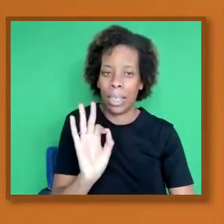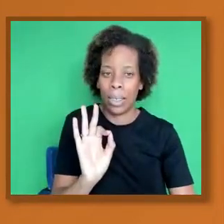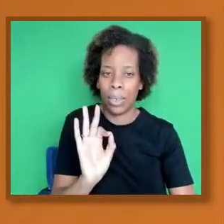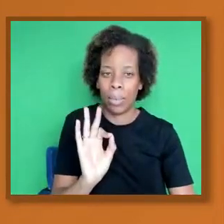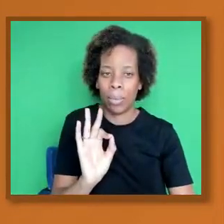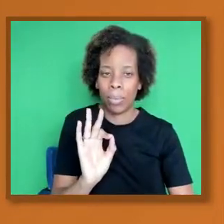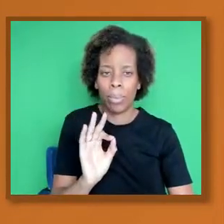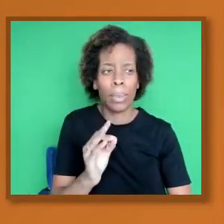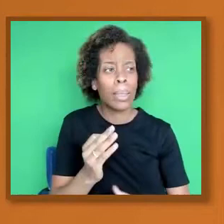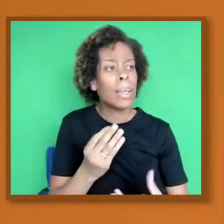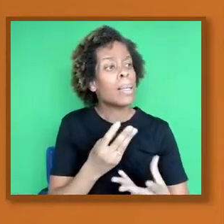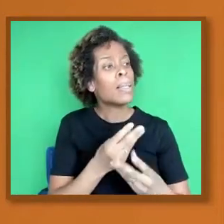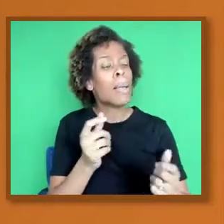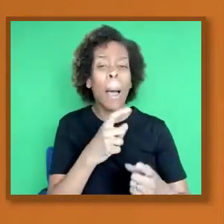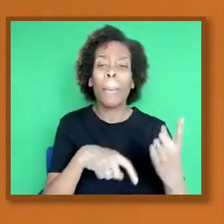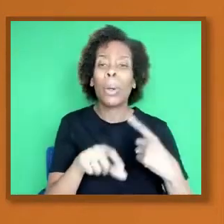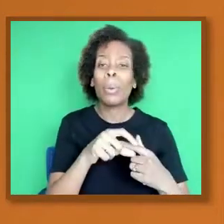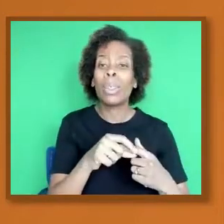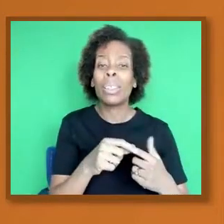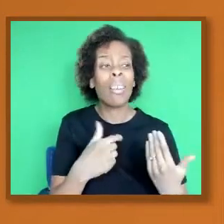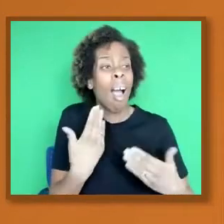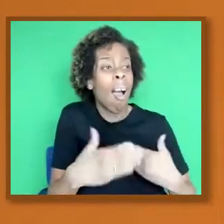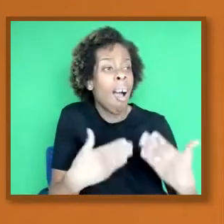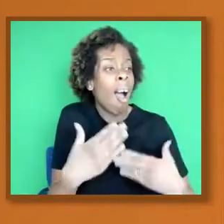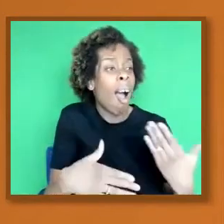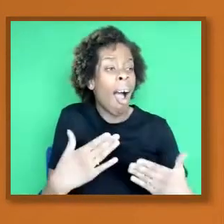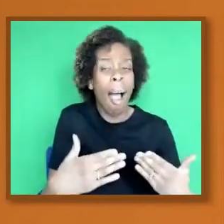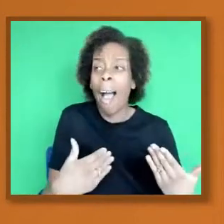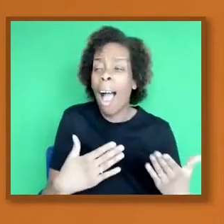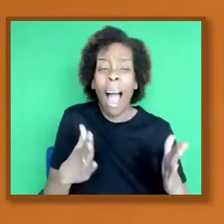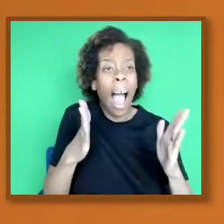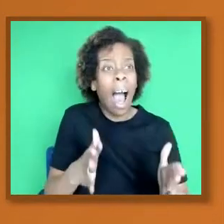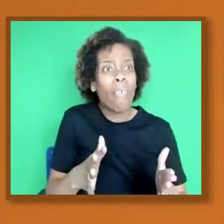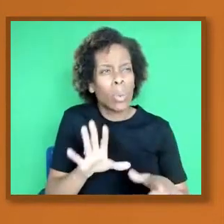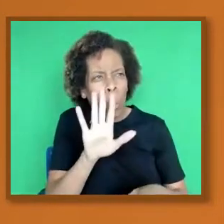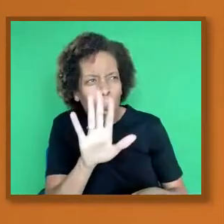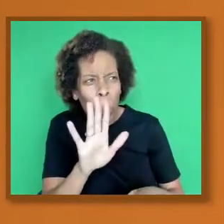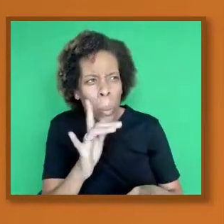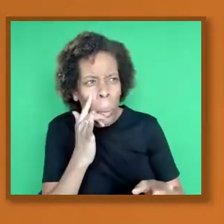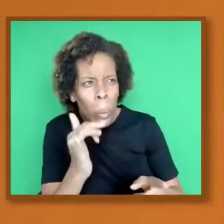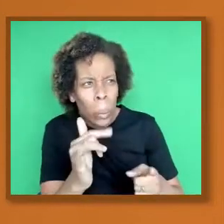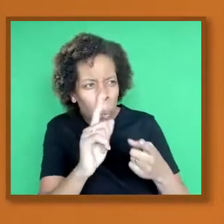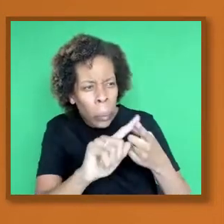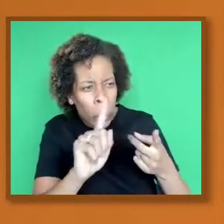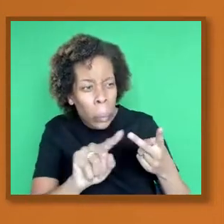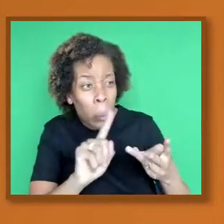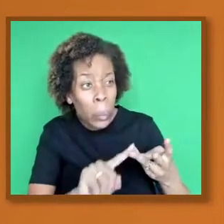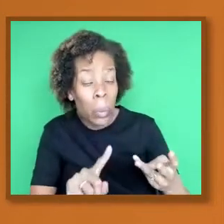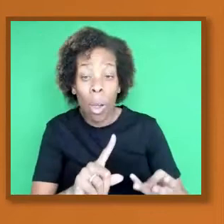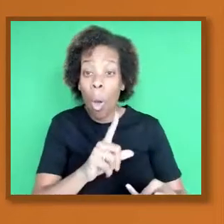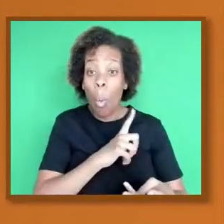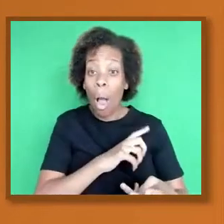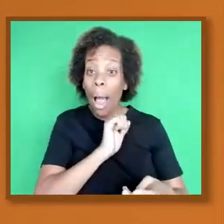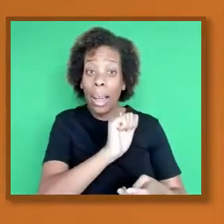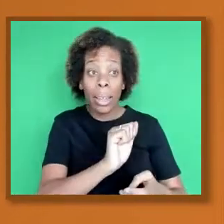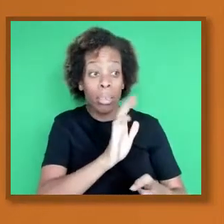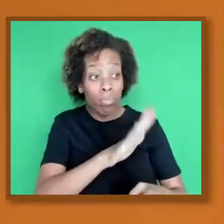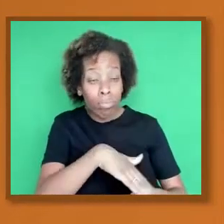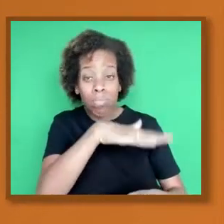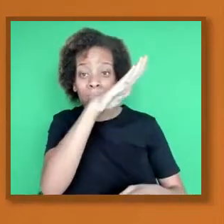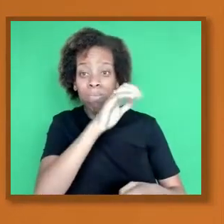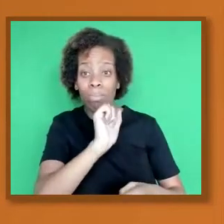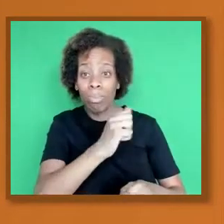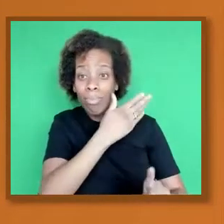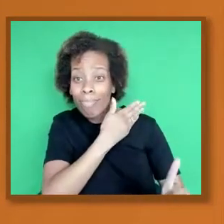haven't got the same lived experience as black people. And they haven't had to deal with the